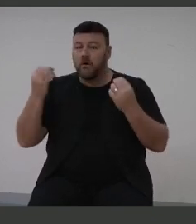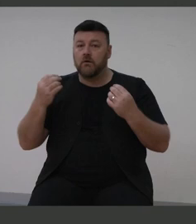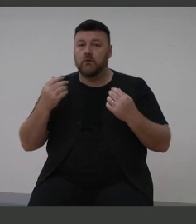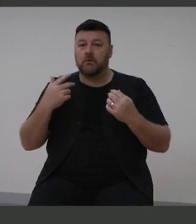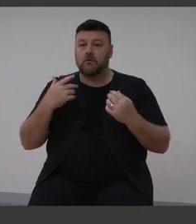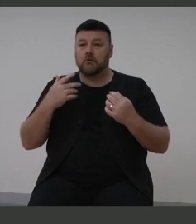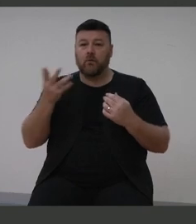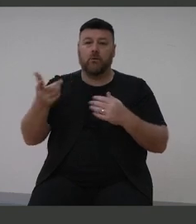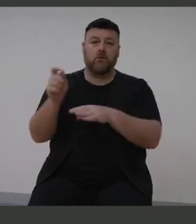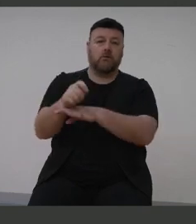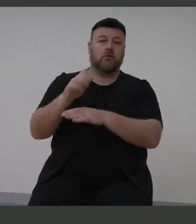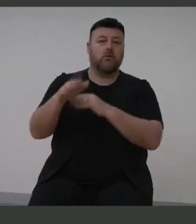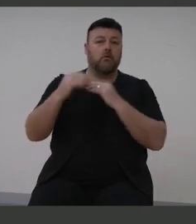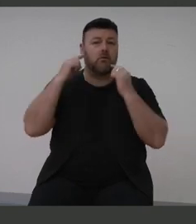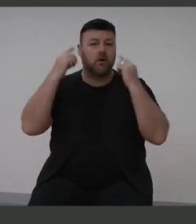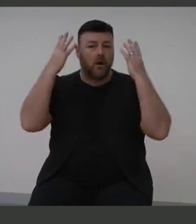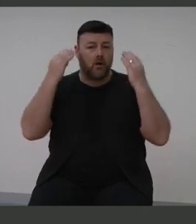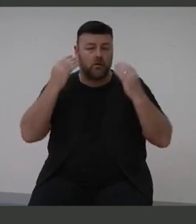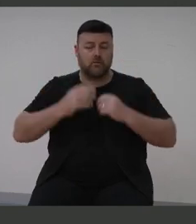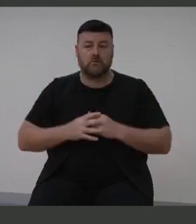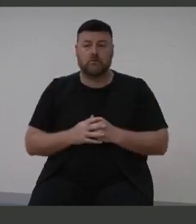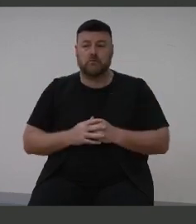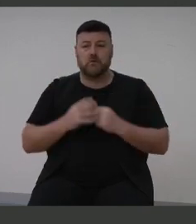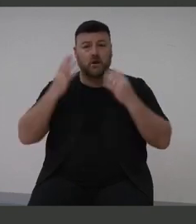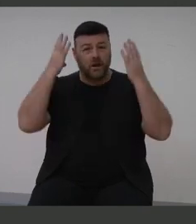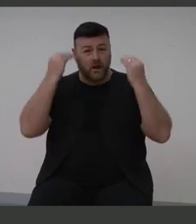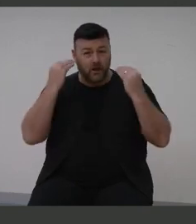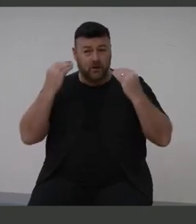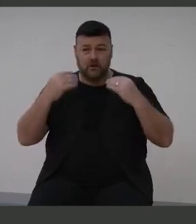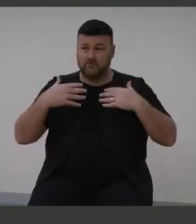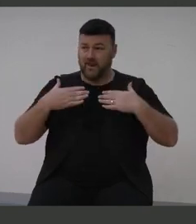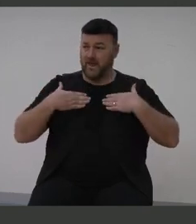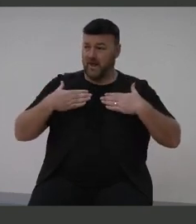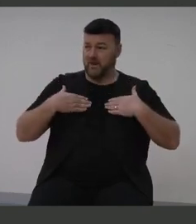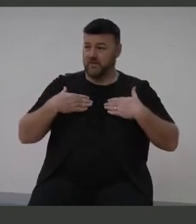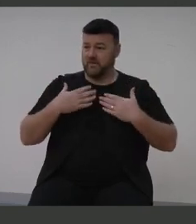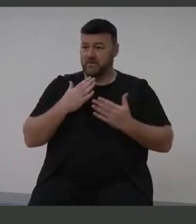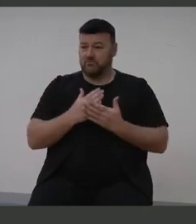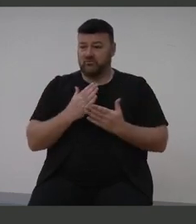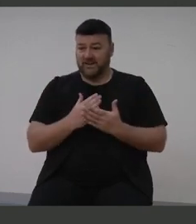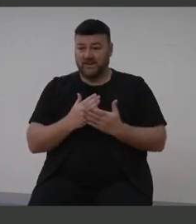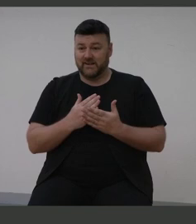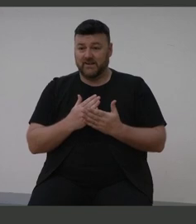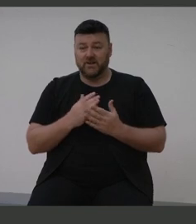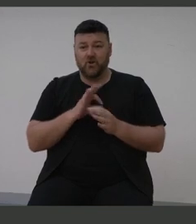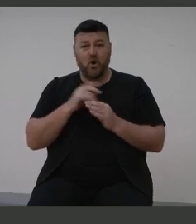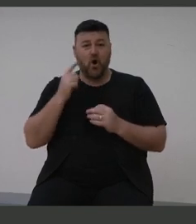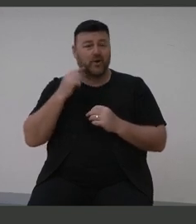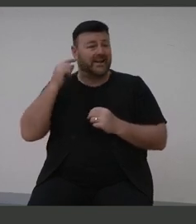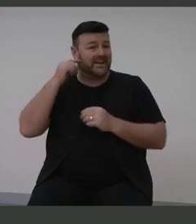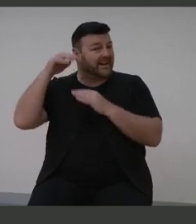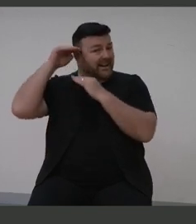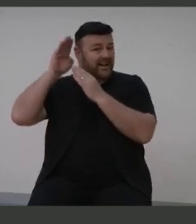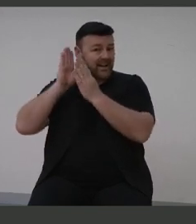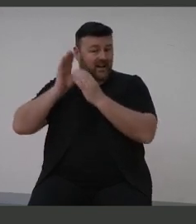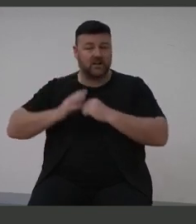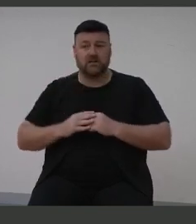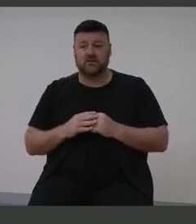You know, hearing health goes beyond the ears. It encompasses wellbeing, quality of life,